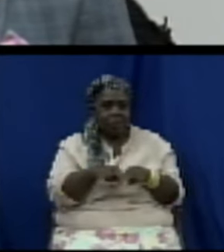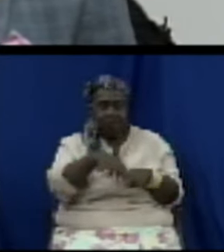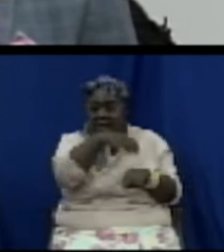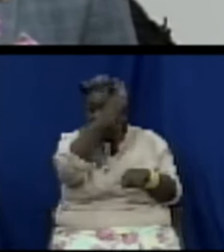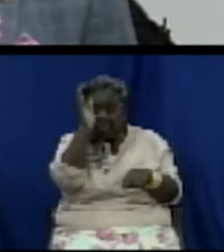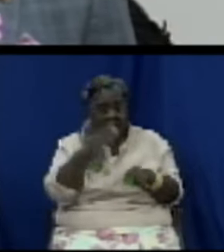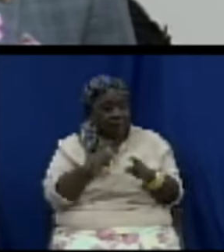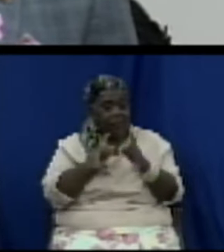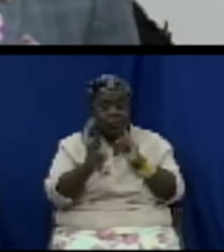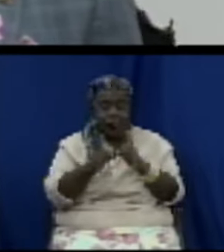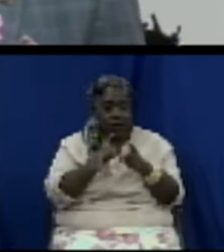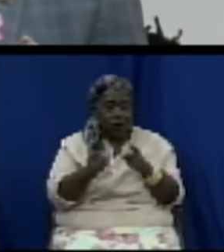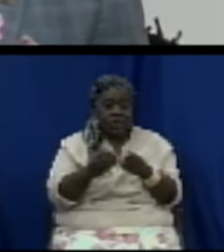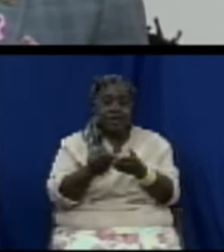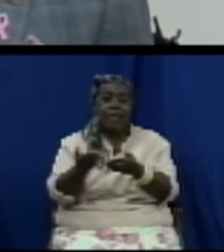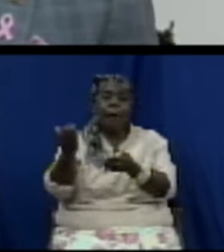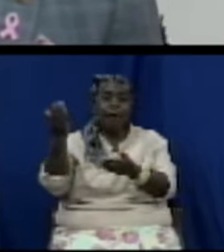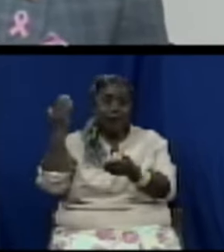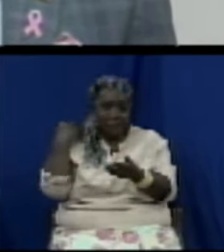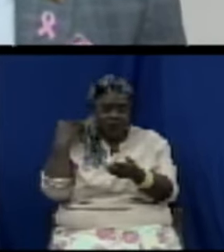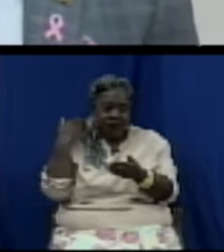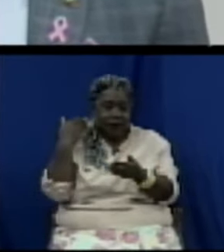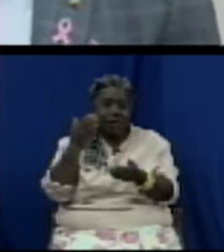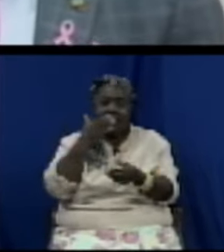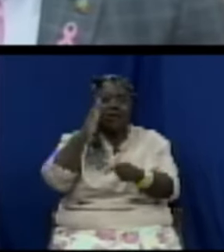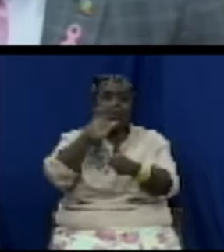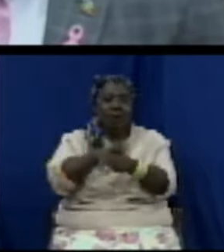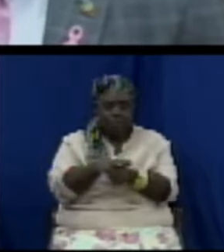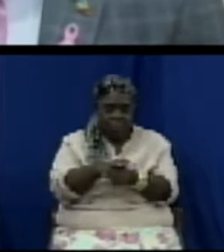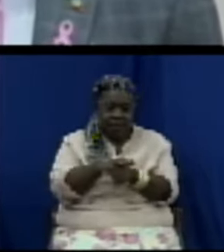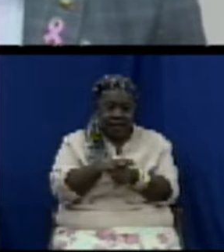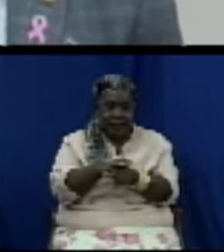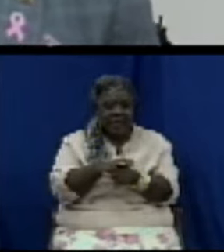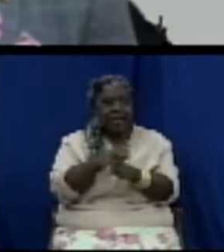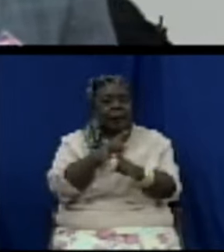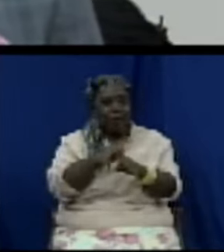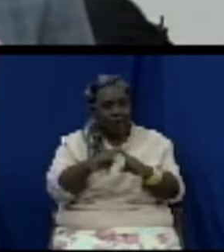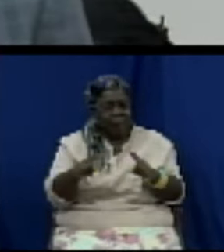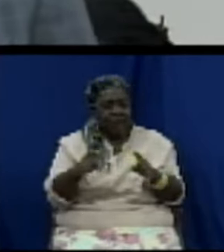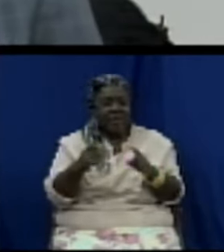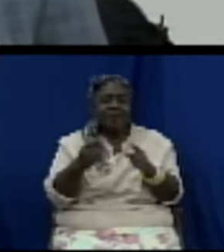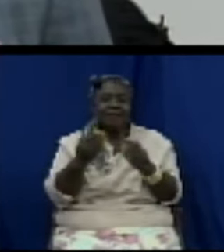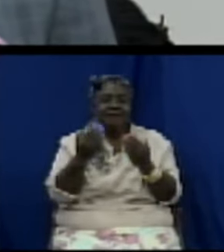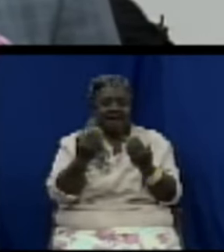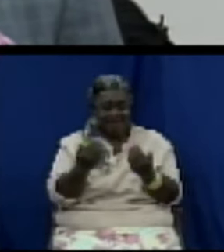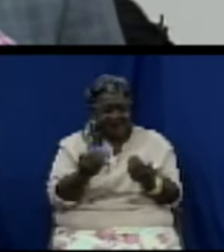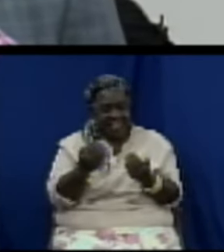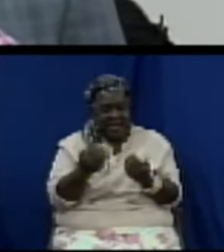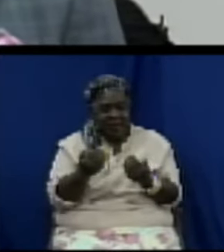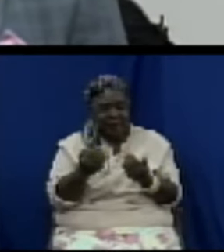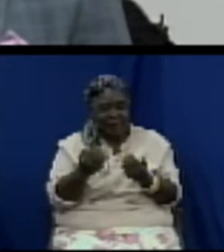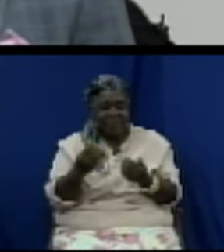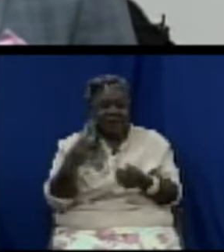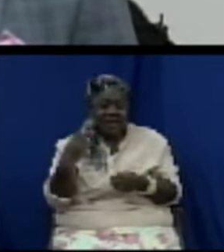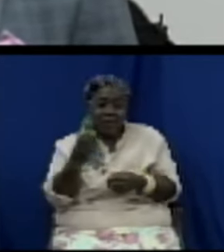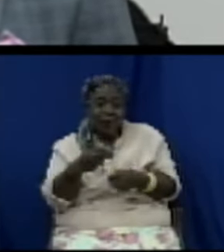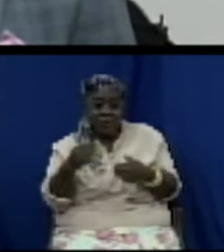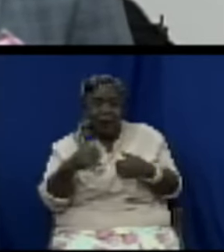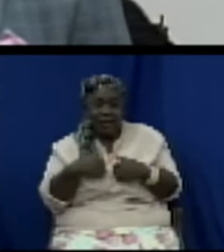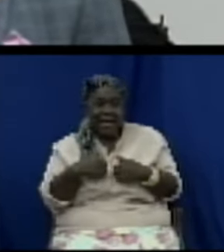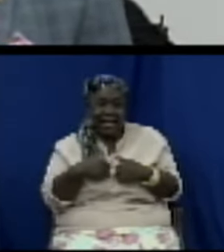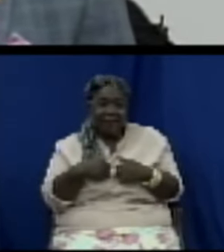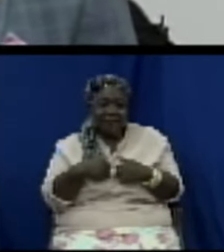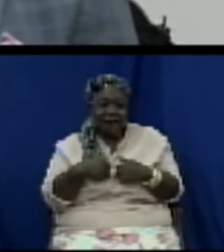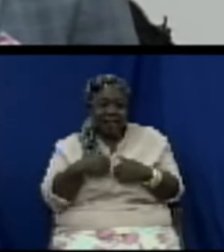about it as a particular promise in any manifesto or anywhere, but of course, as you go and you